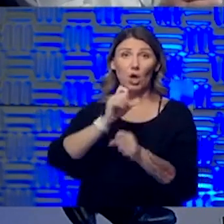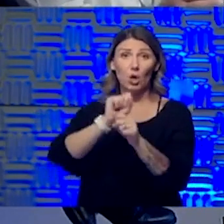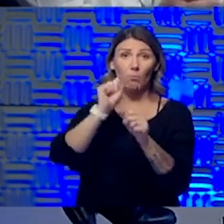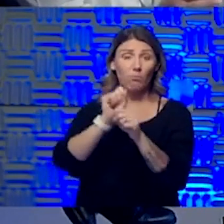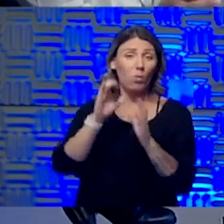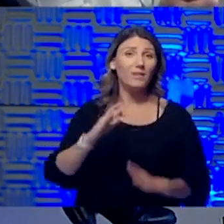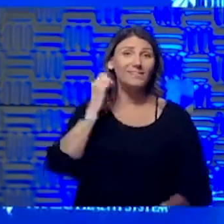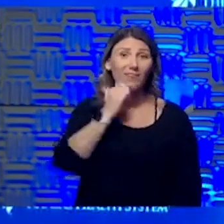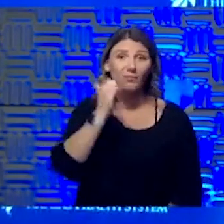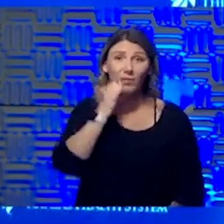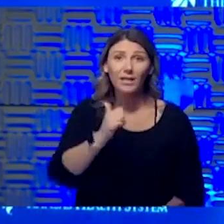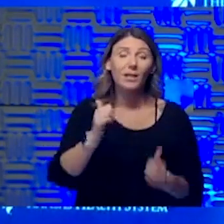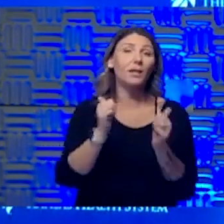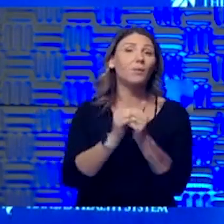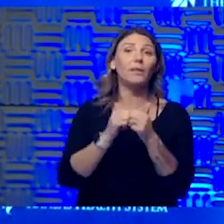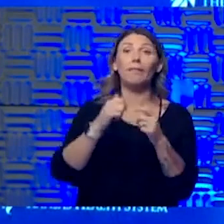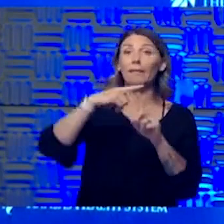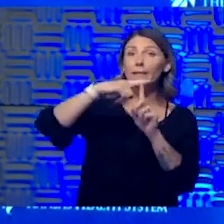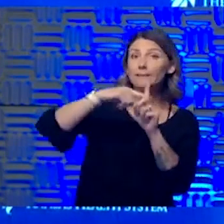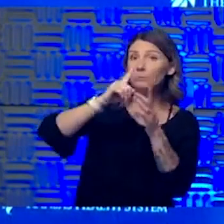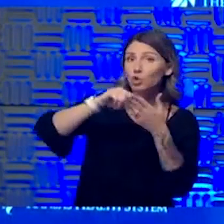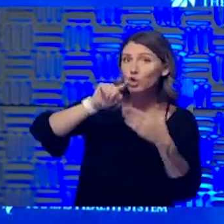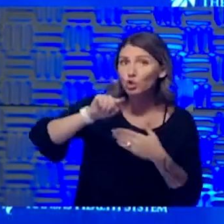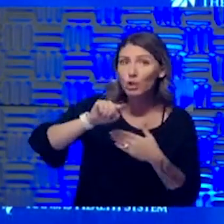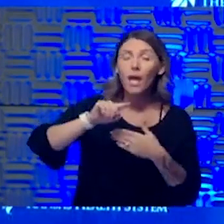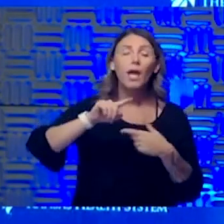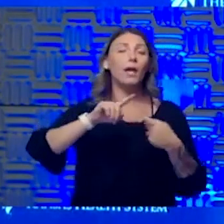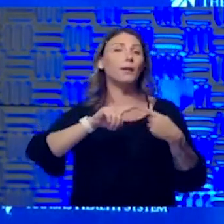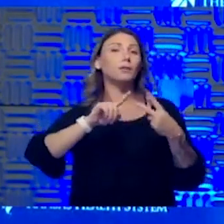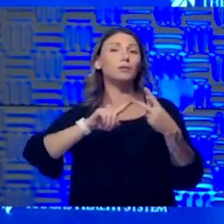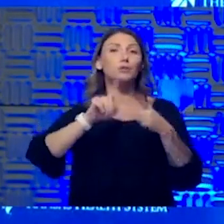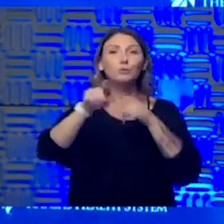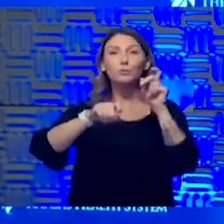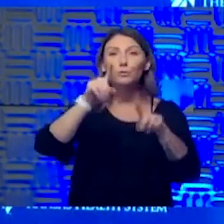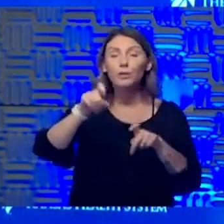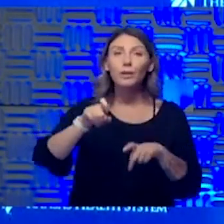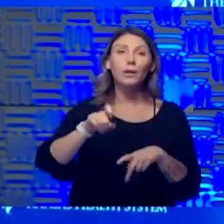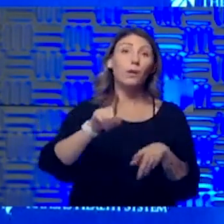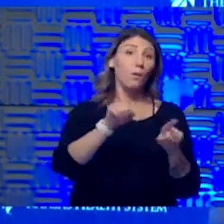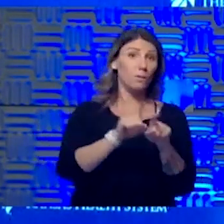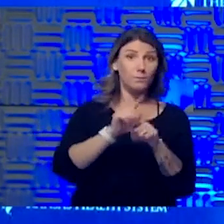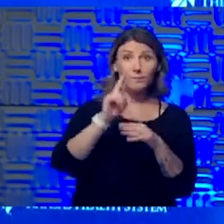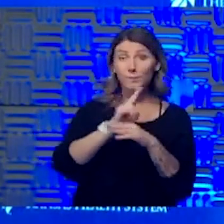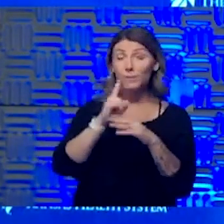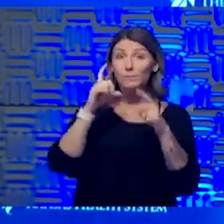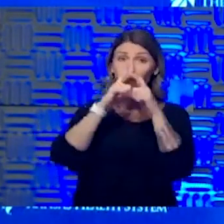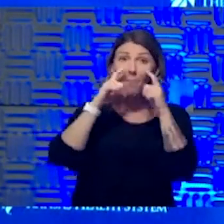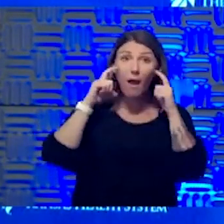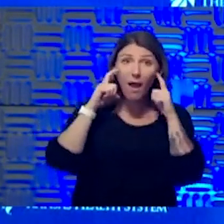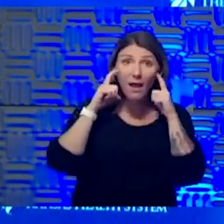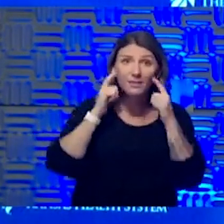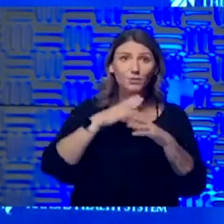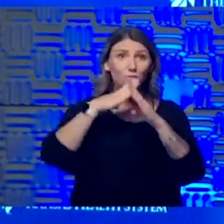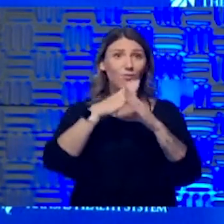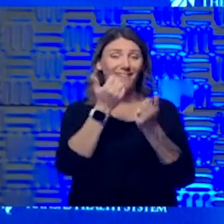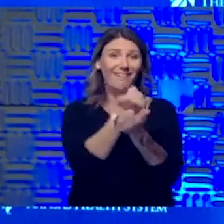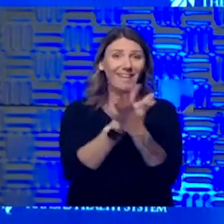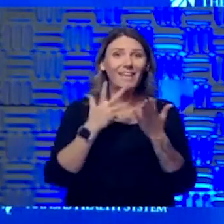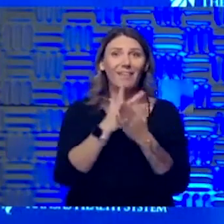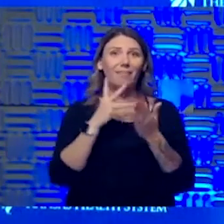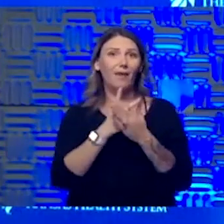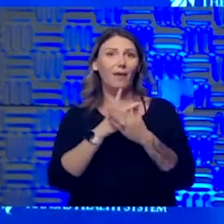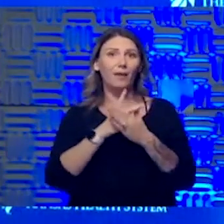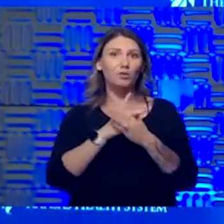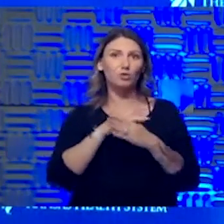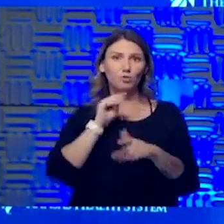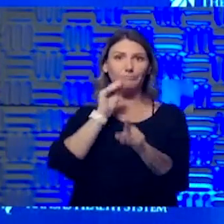with a questionnaire and a temperature check. And, and they're, they are wearing masks or wearing things to help prevent anything coming onto you. And then you as